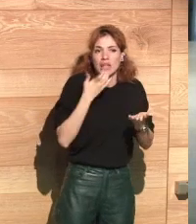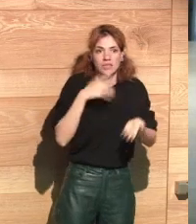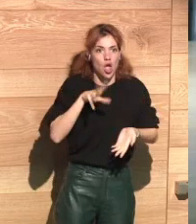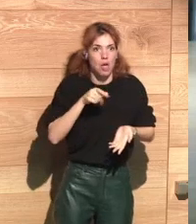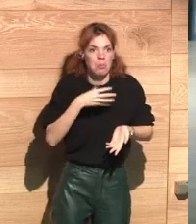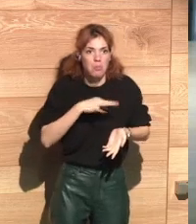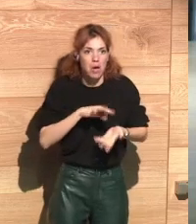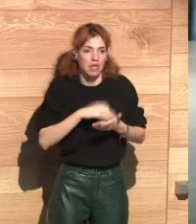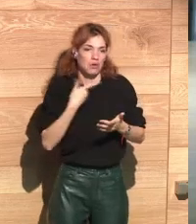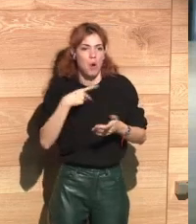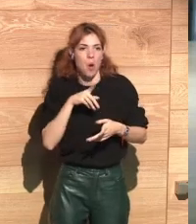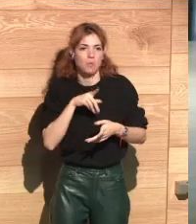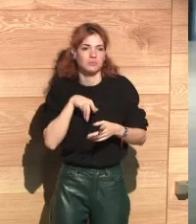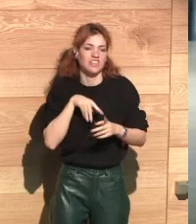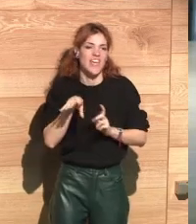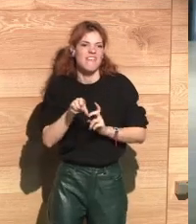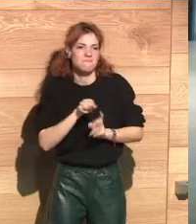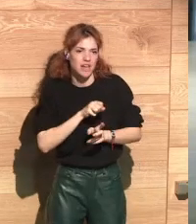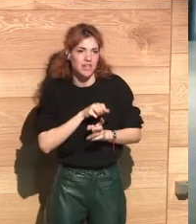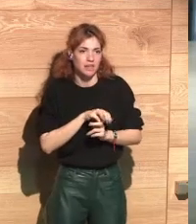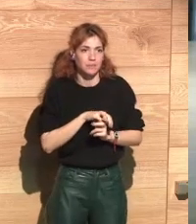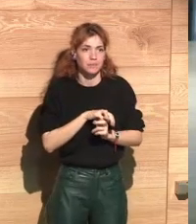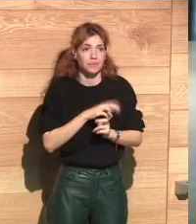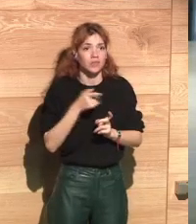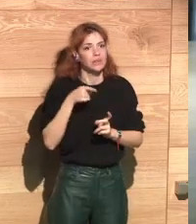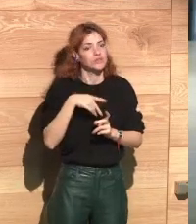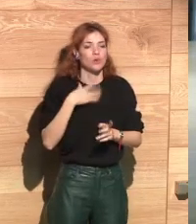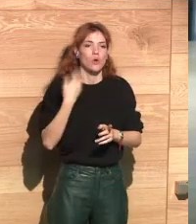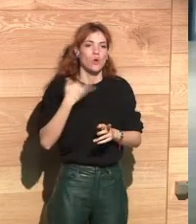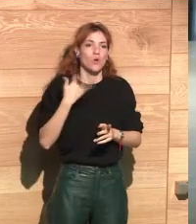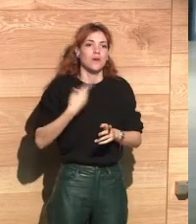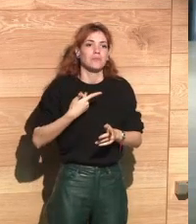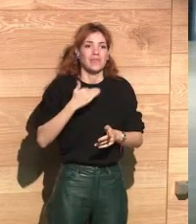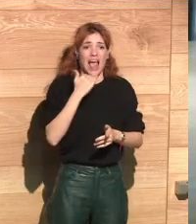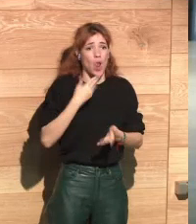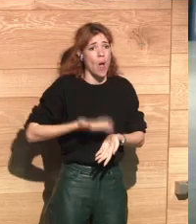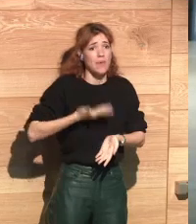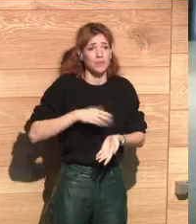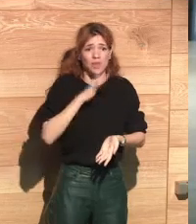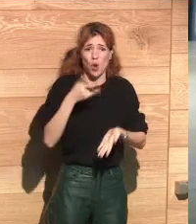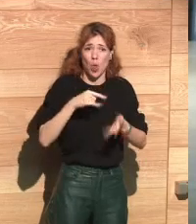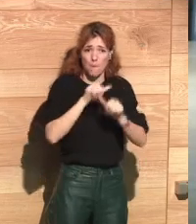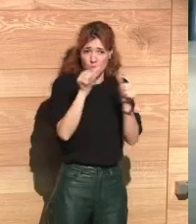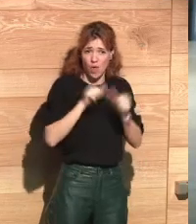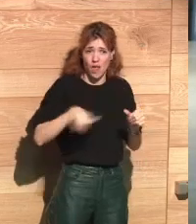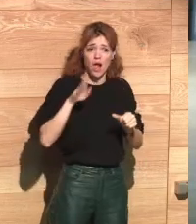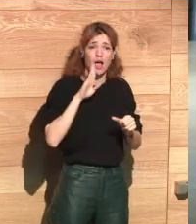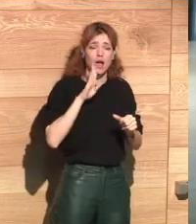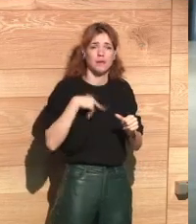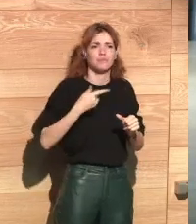Sorry, sensitive inference. What is the interest of a company in buying our data if they just can infer it from